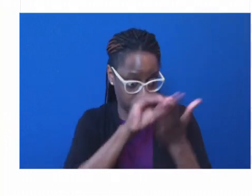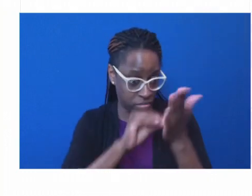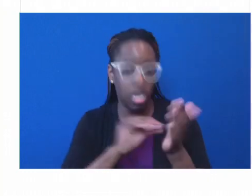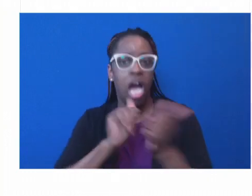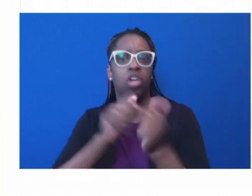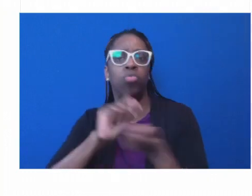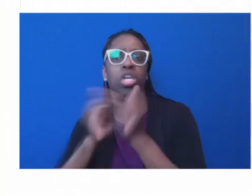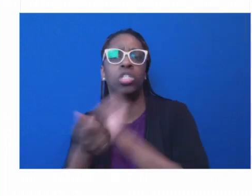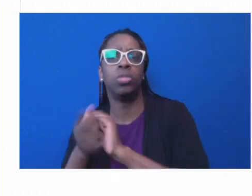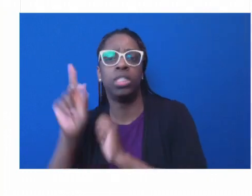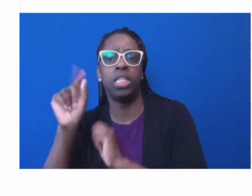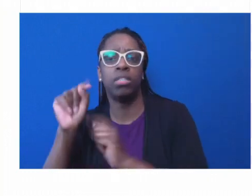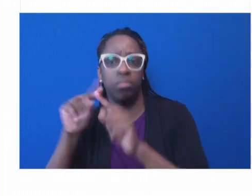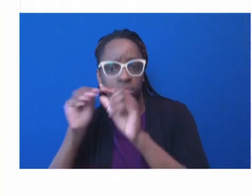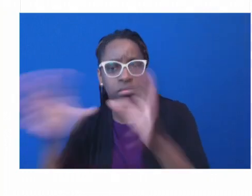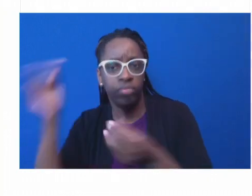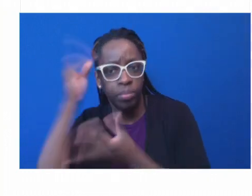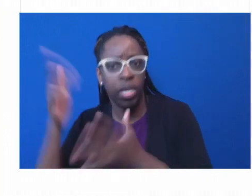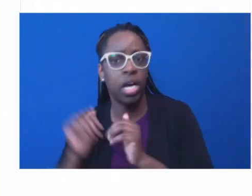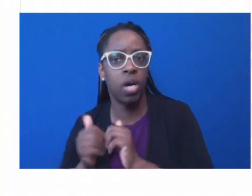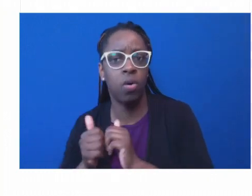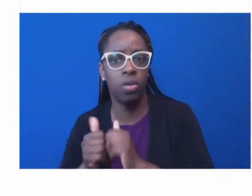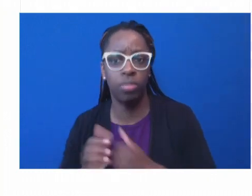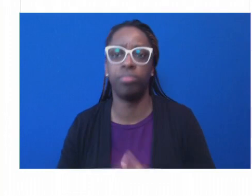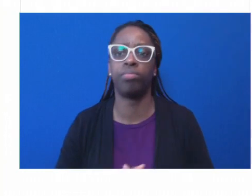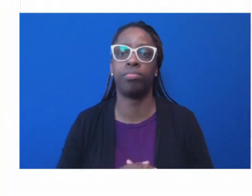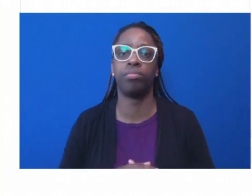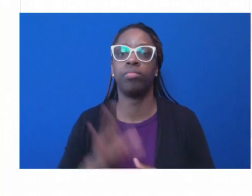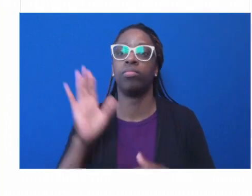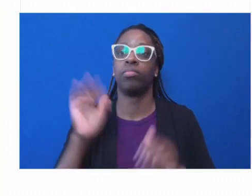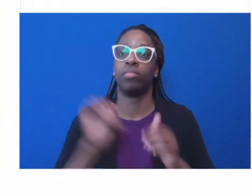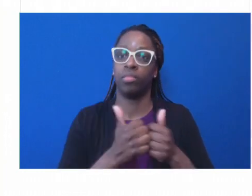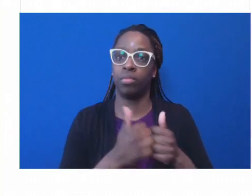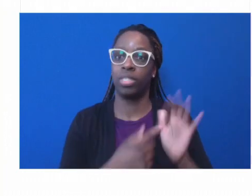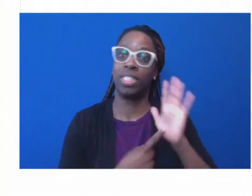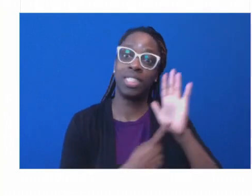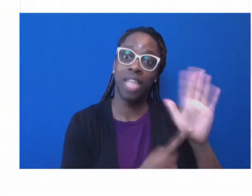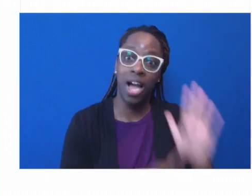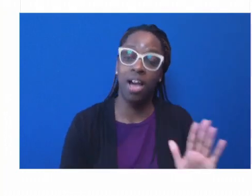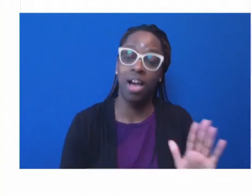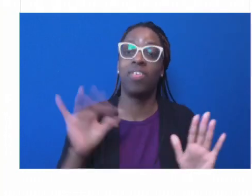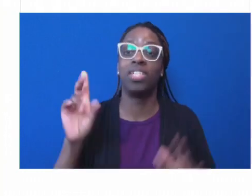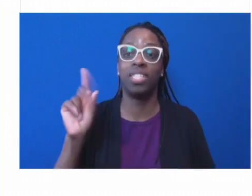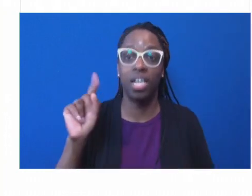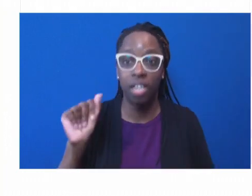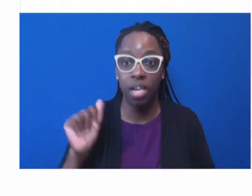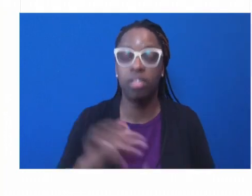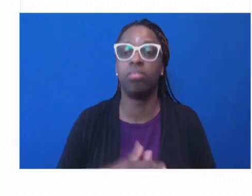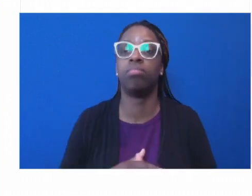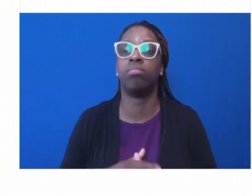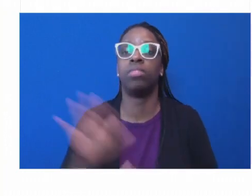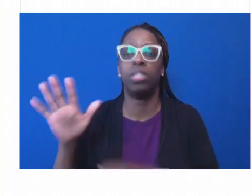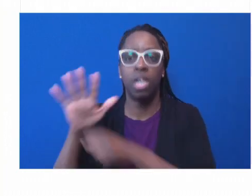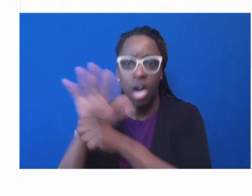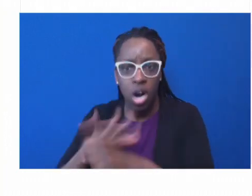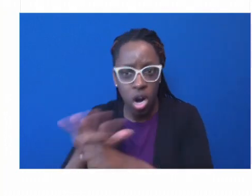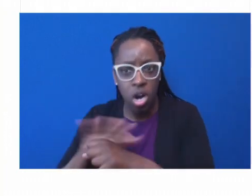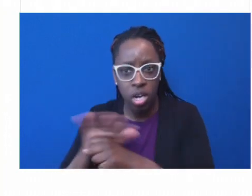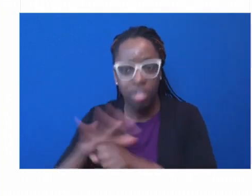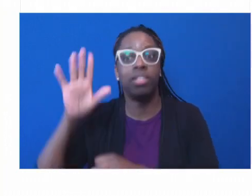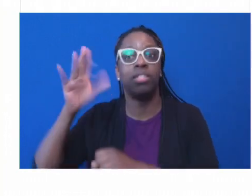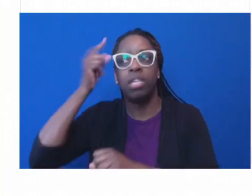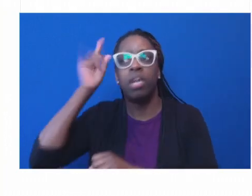but in the areas of understanding context and translation, that has been noticeably uneven